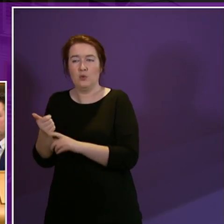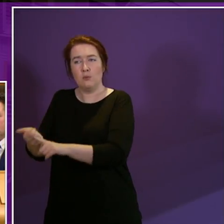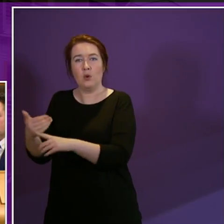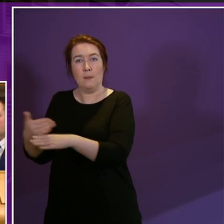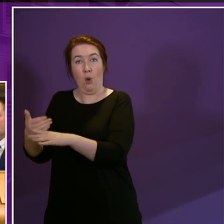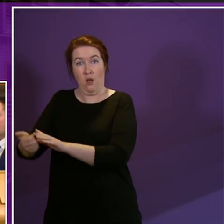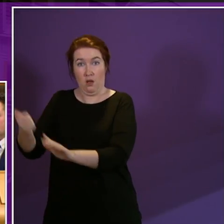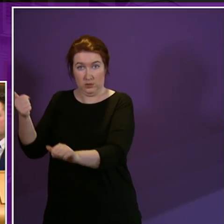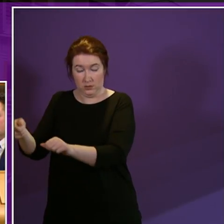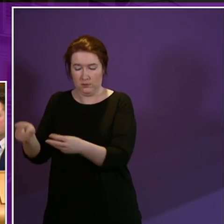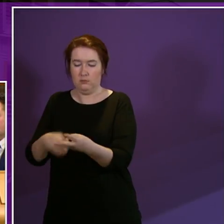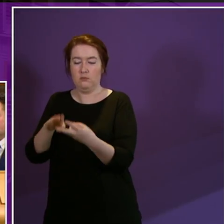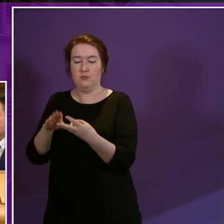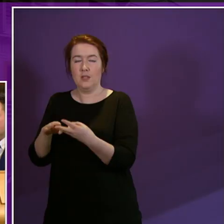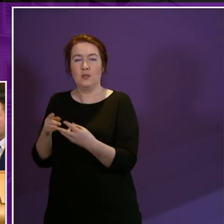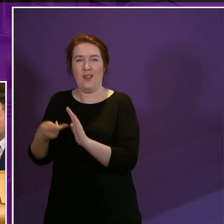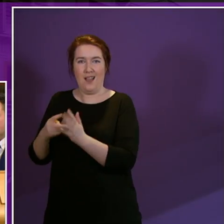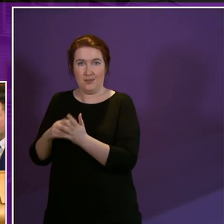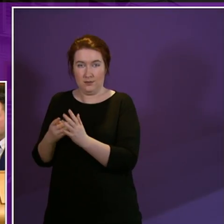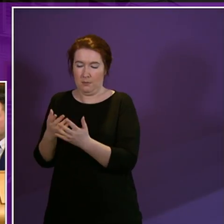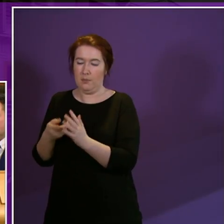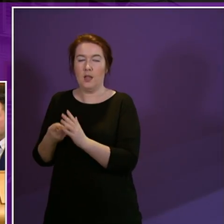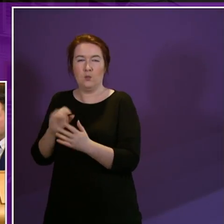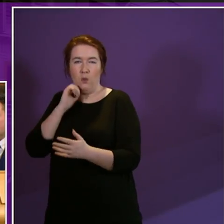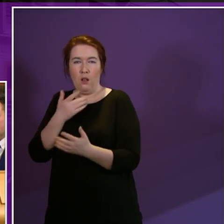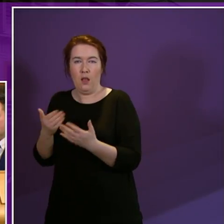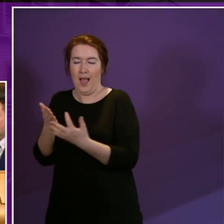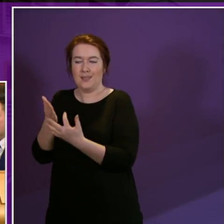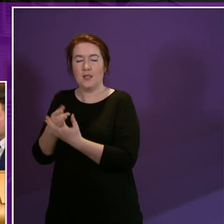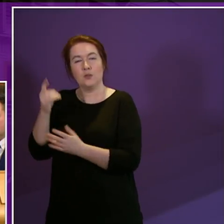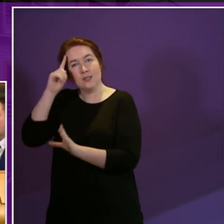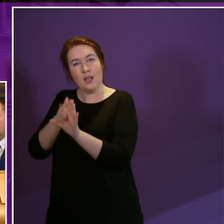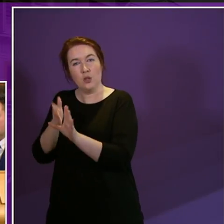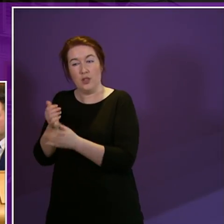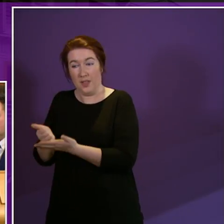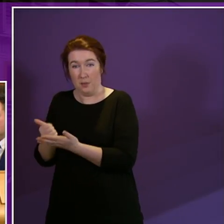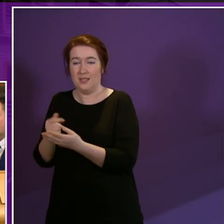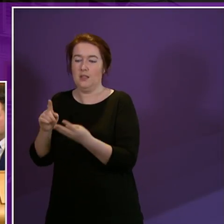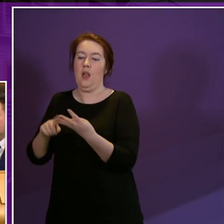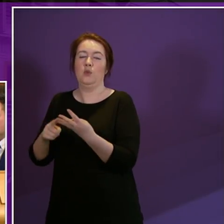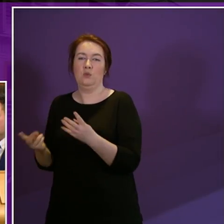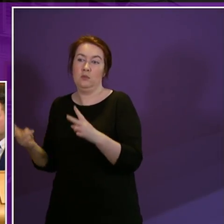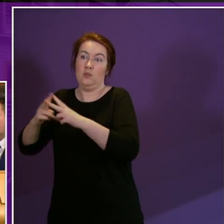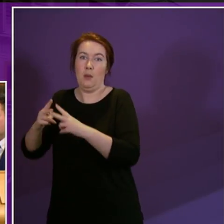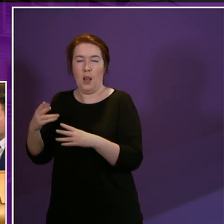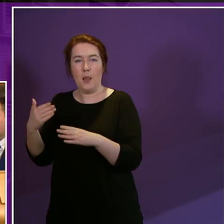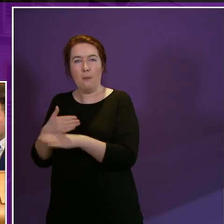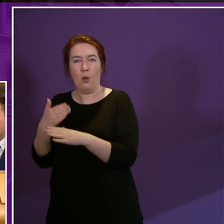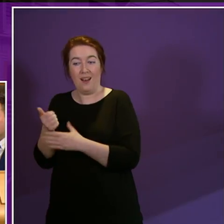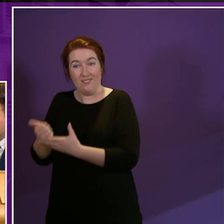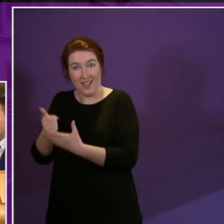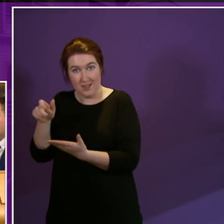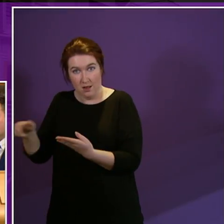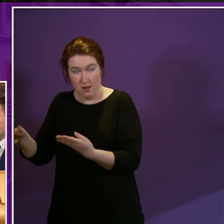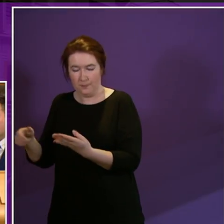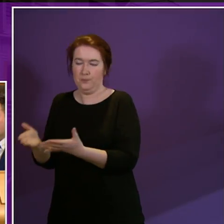and plans to increase access to psychological therapies and to more than double the number of employment advisors in these services. There's increased funding